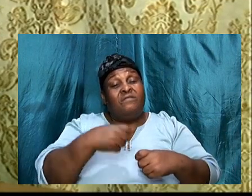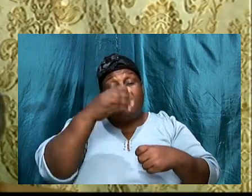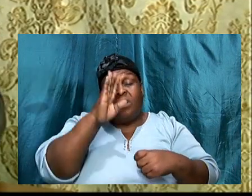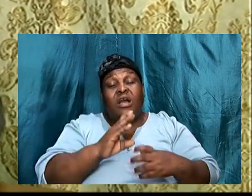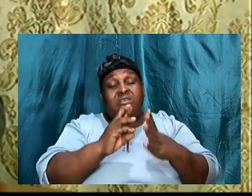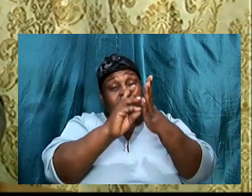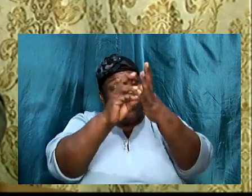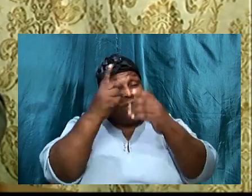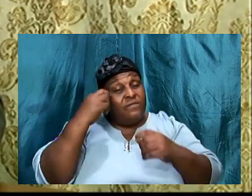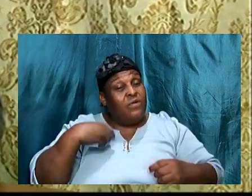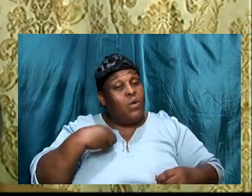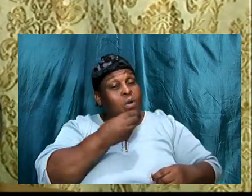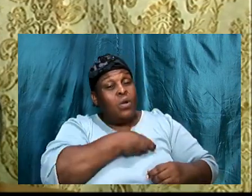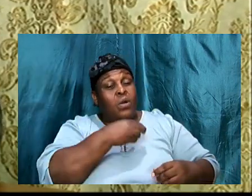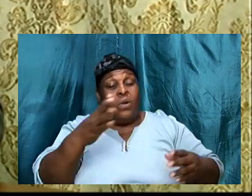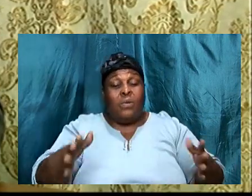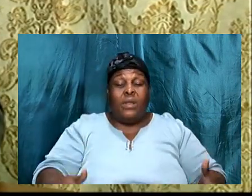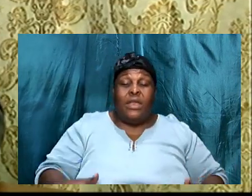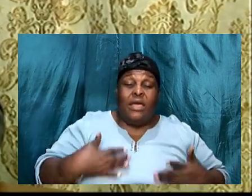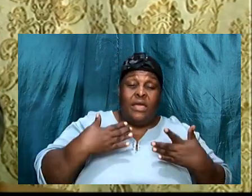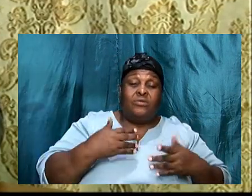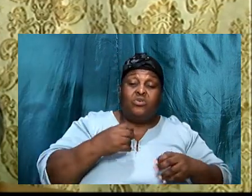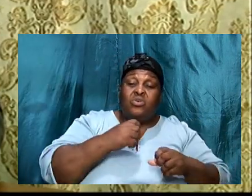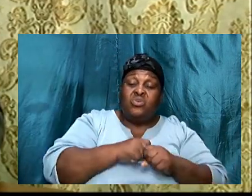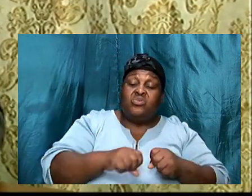so David, number the people,